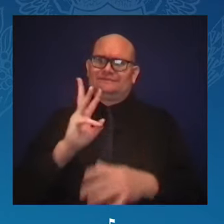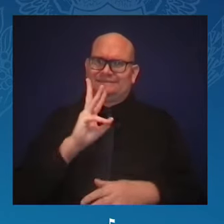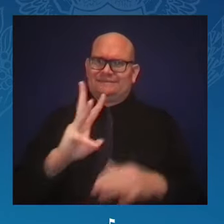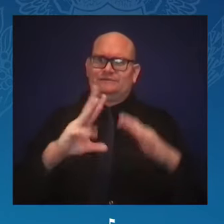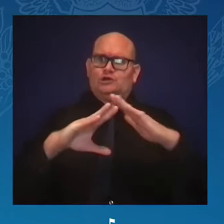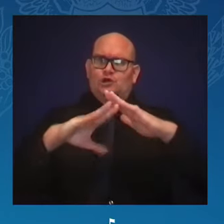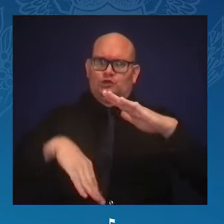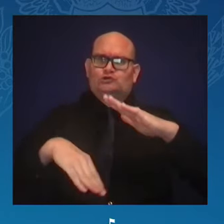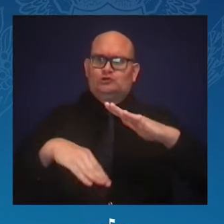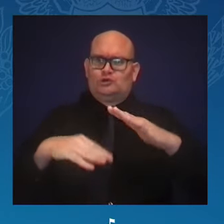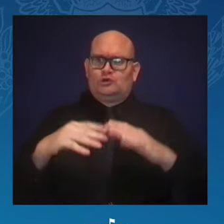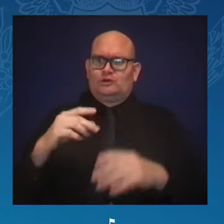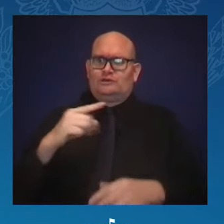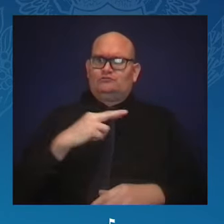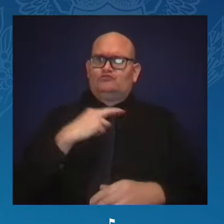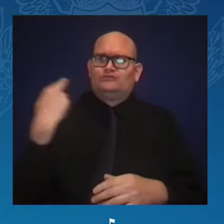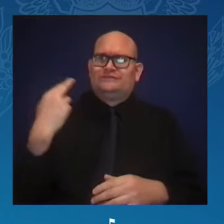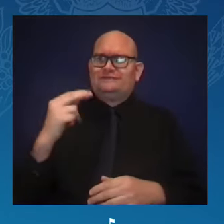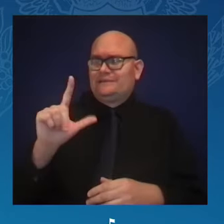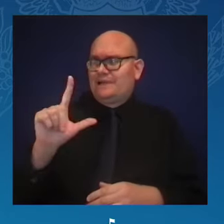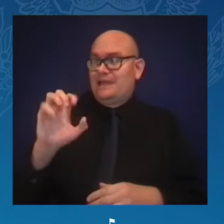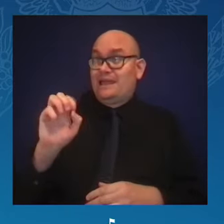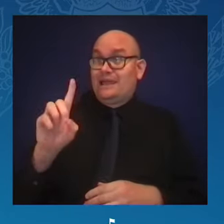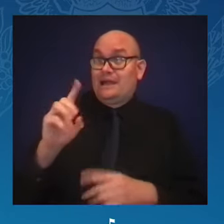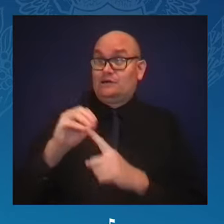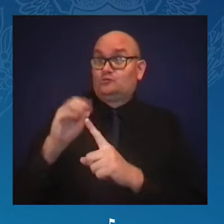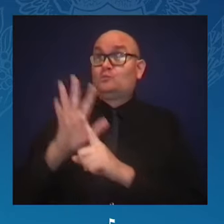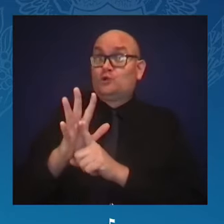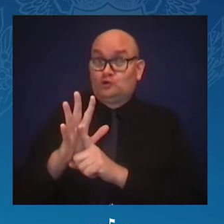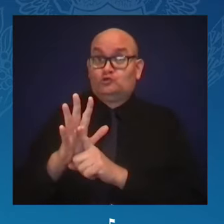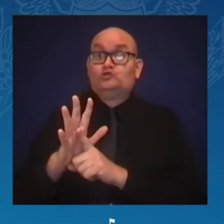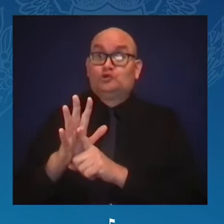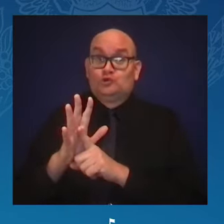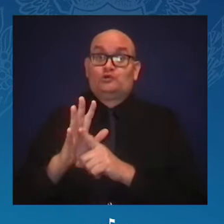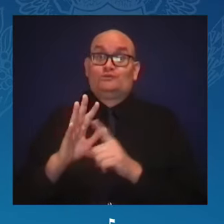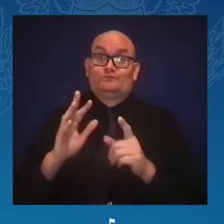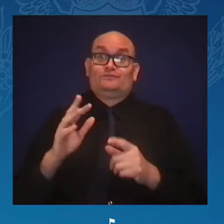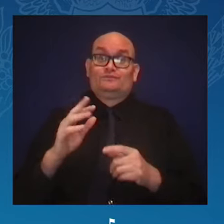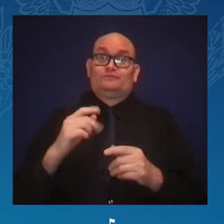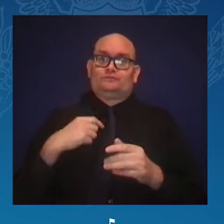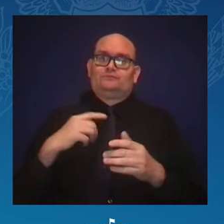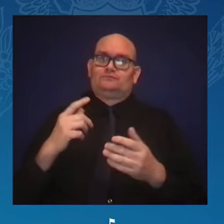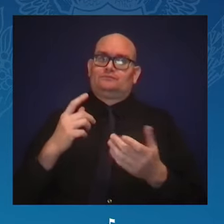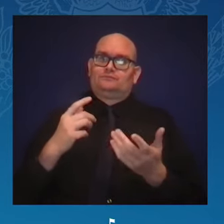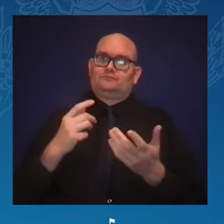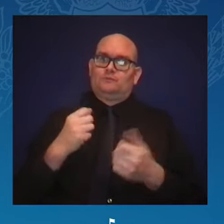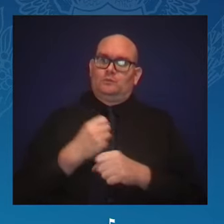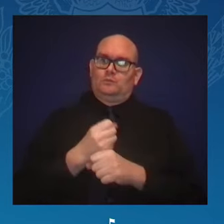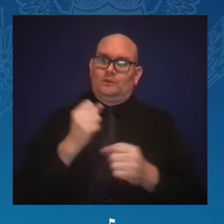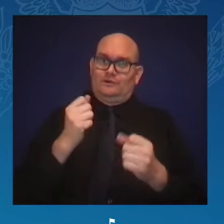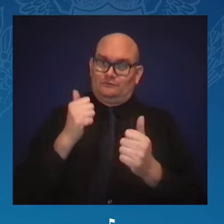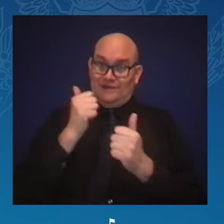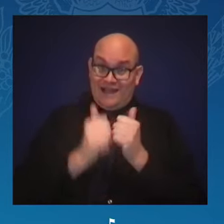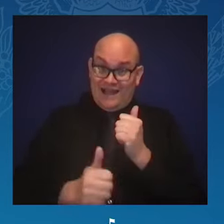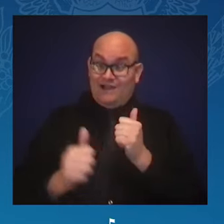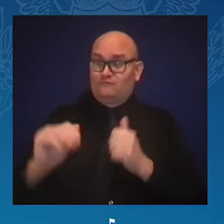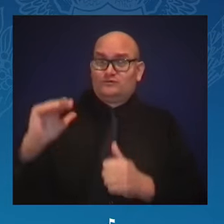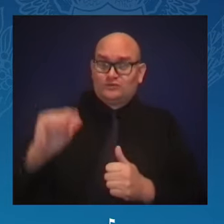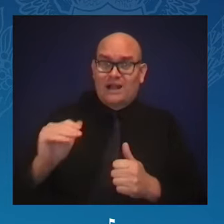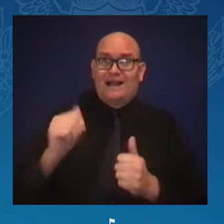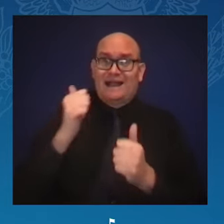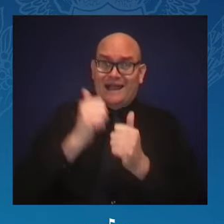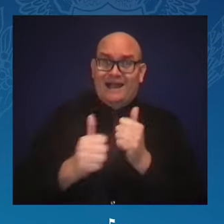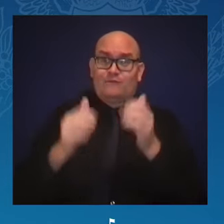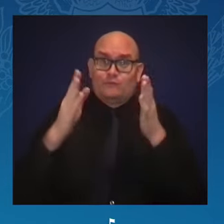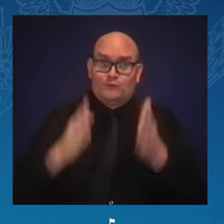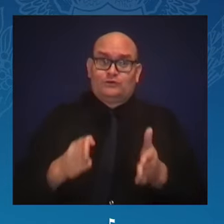all declared what we know to be right. Every child and every person in our nation should have clean water to